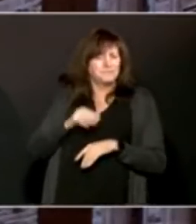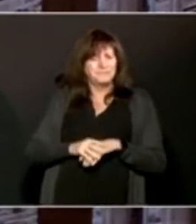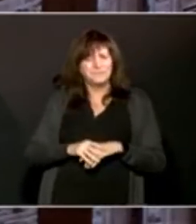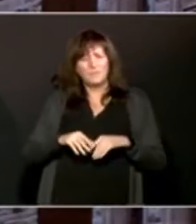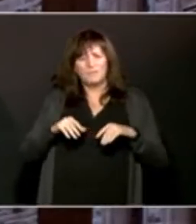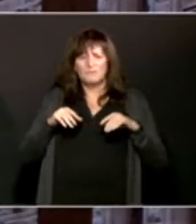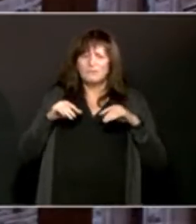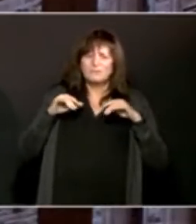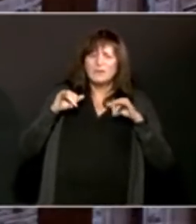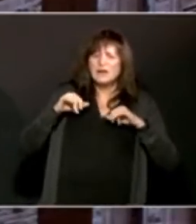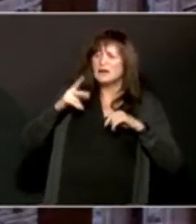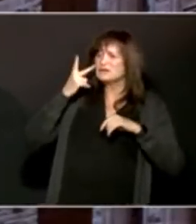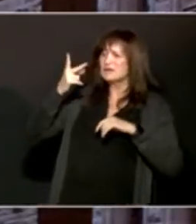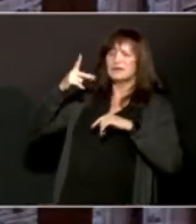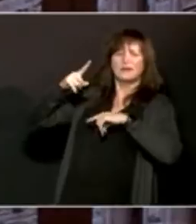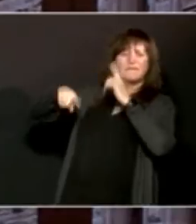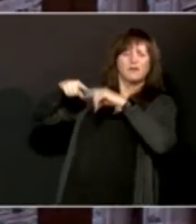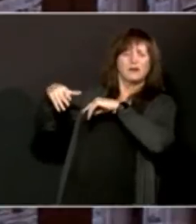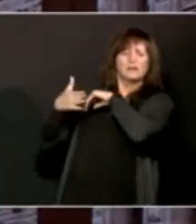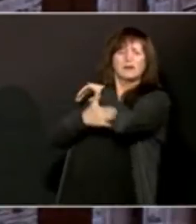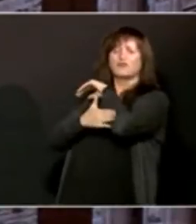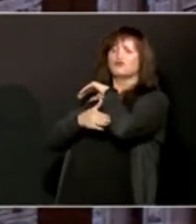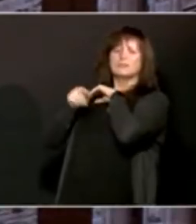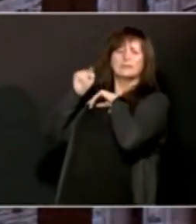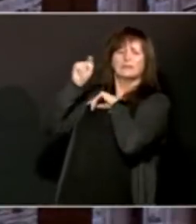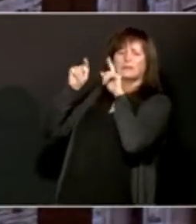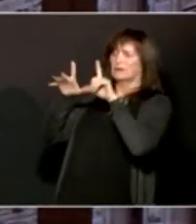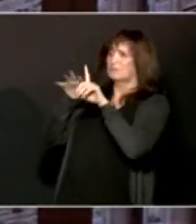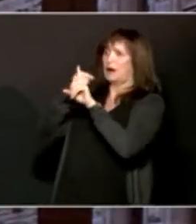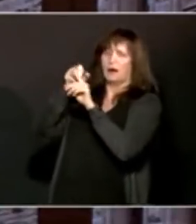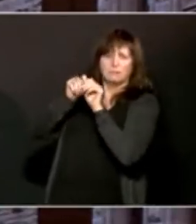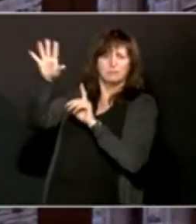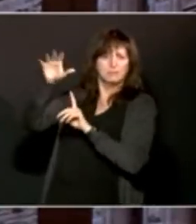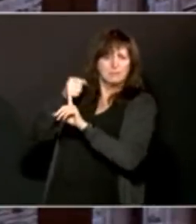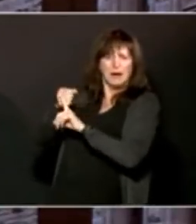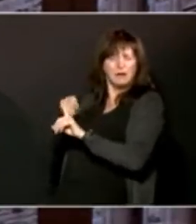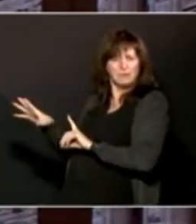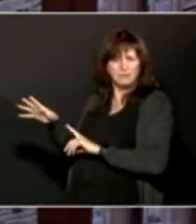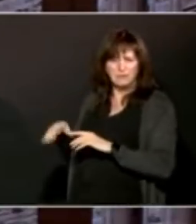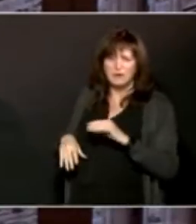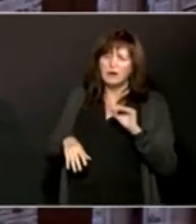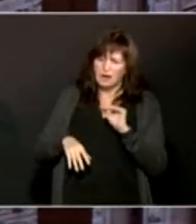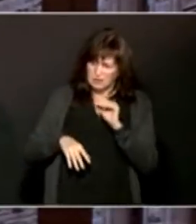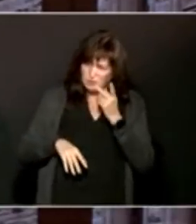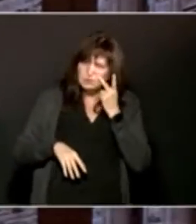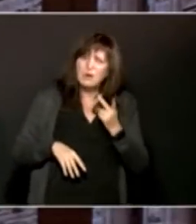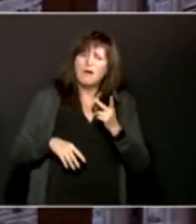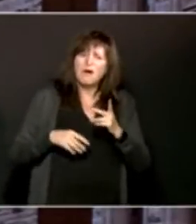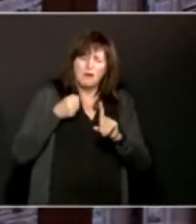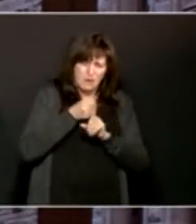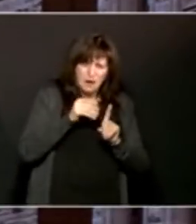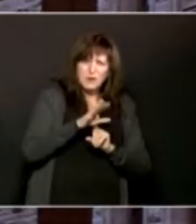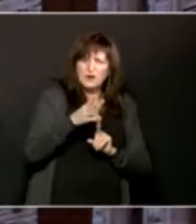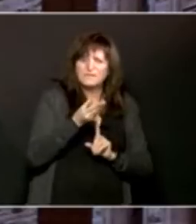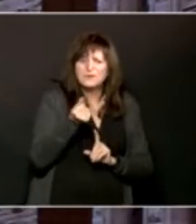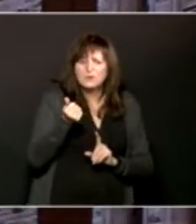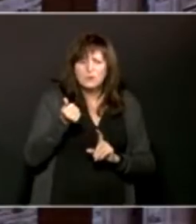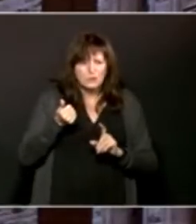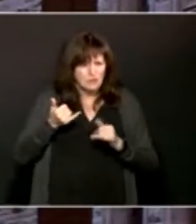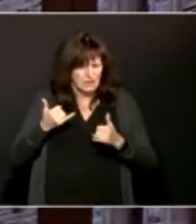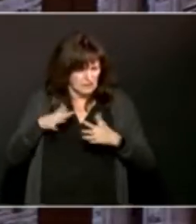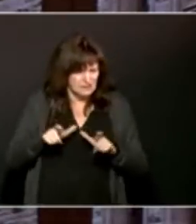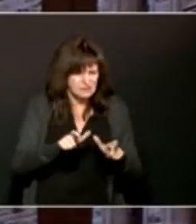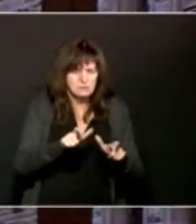when we've had outbreaks, it has been commented by local public health. It seemed to move very quickly. And the incubation period was even shorter